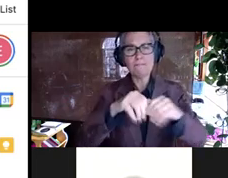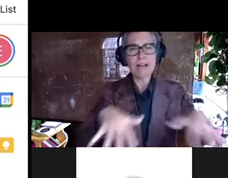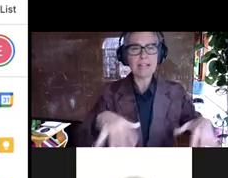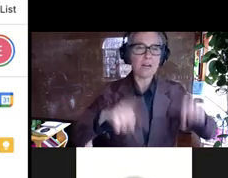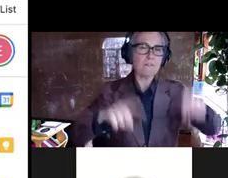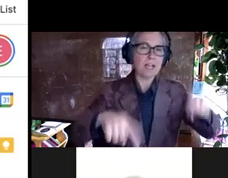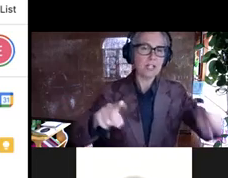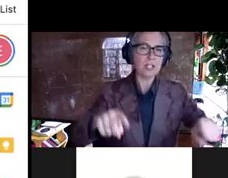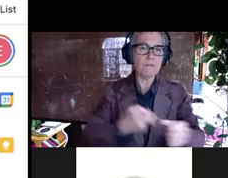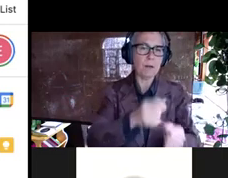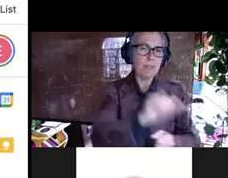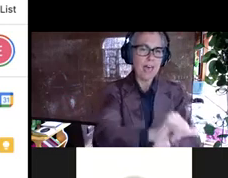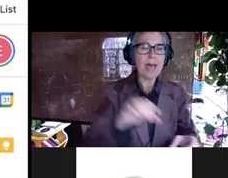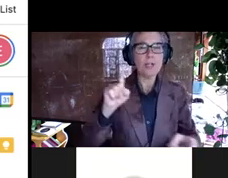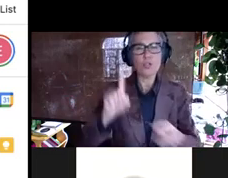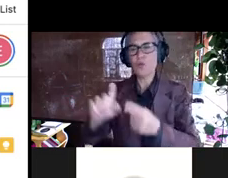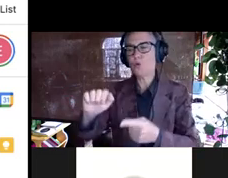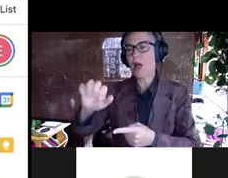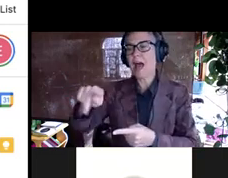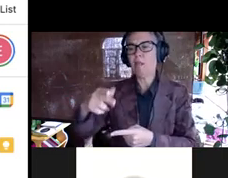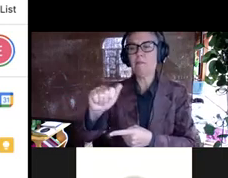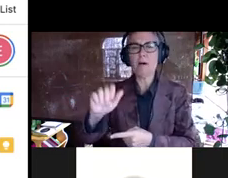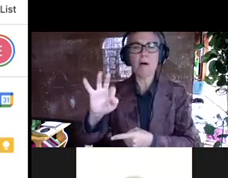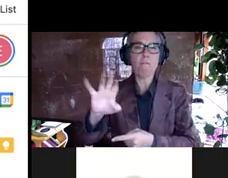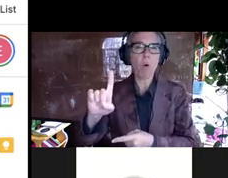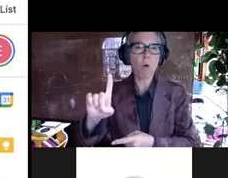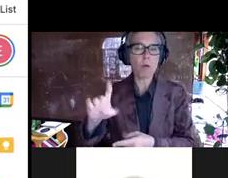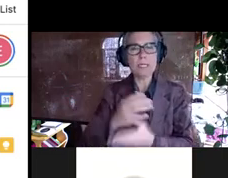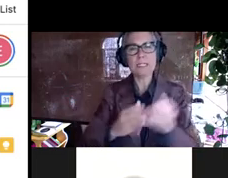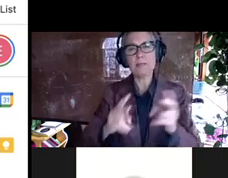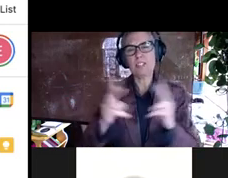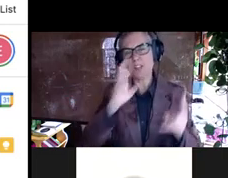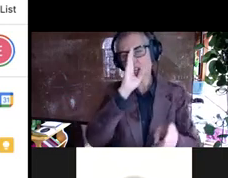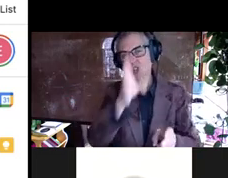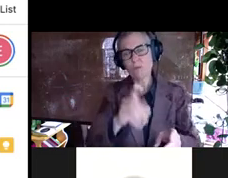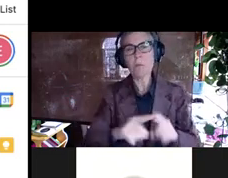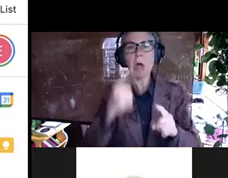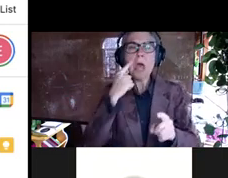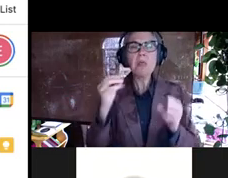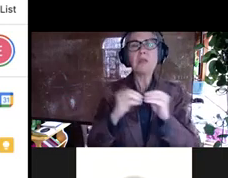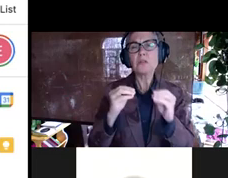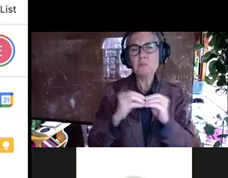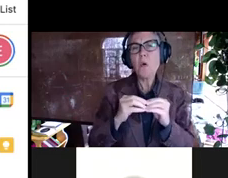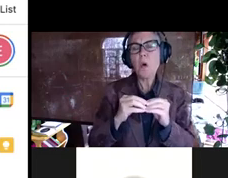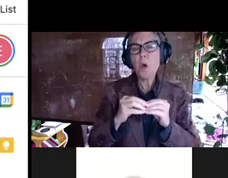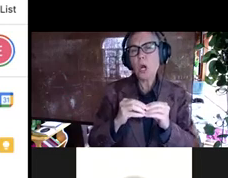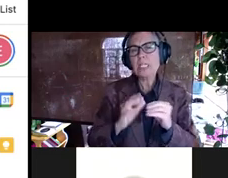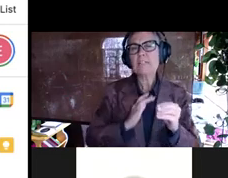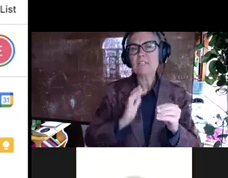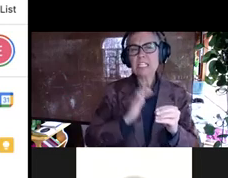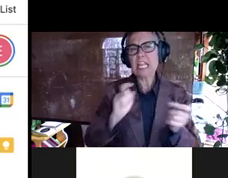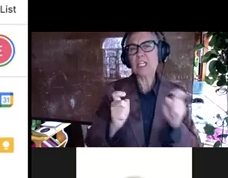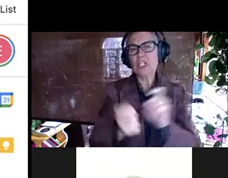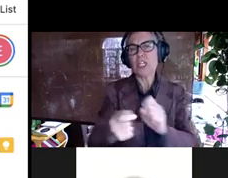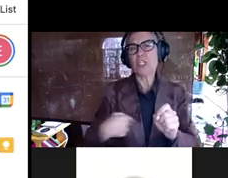we got out of this experiment into alpha fold. Right. So, so some of it's kind of straightforward, but I think there may be more sophisticated changes